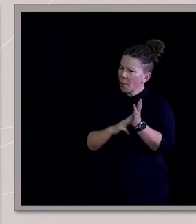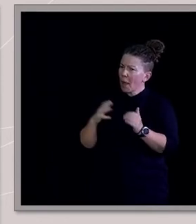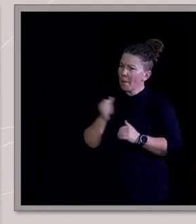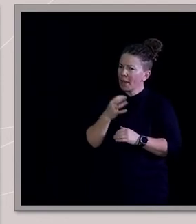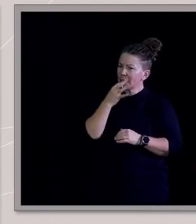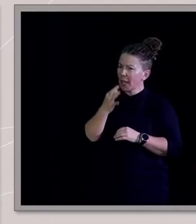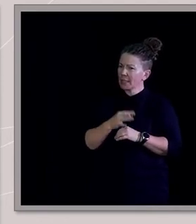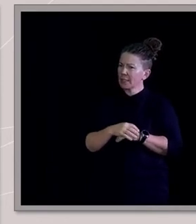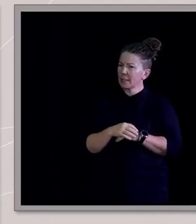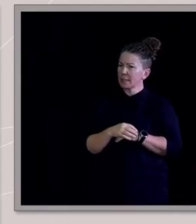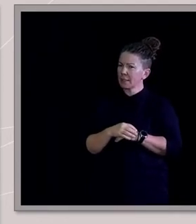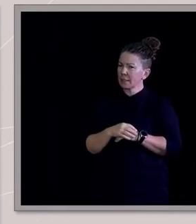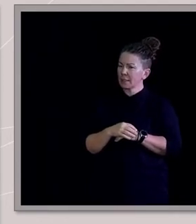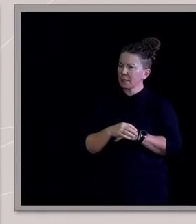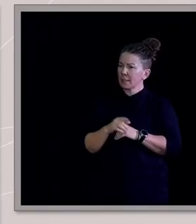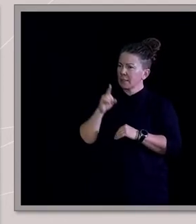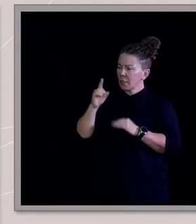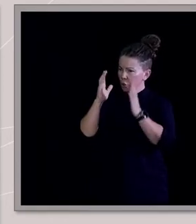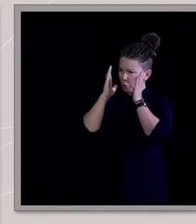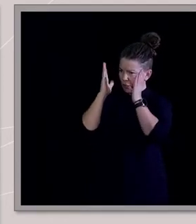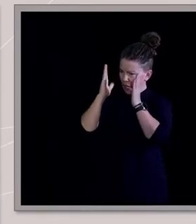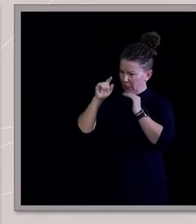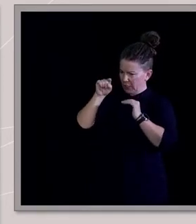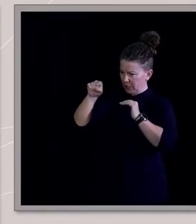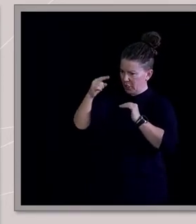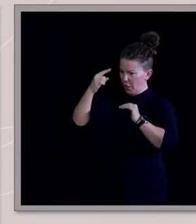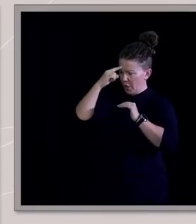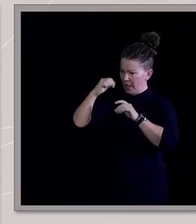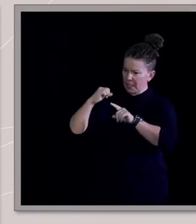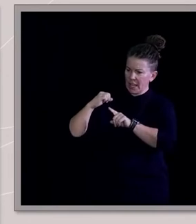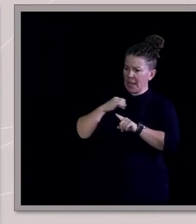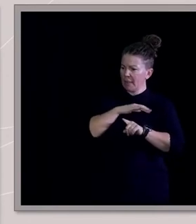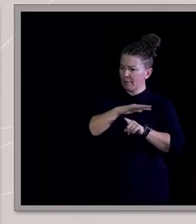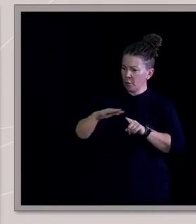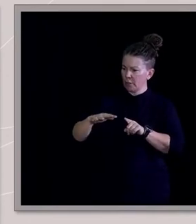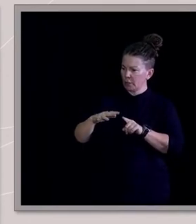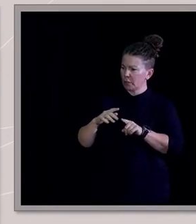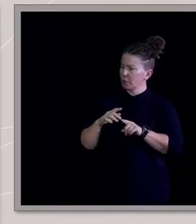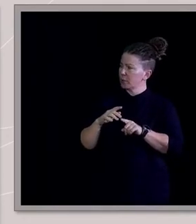how much do you think that Christianity is starting to influence right-wing politics in Australia?